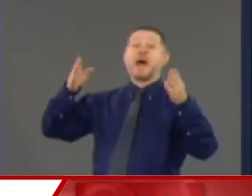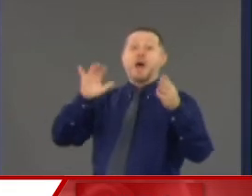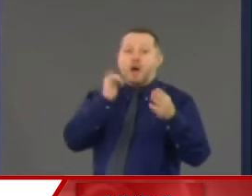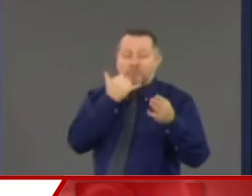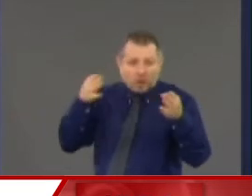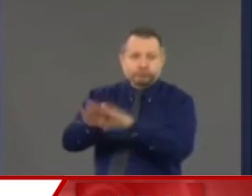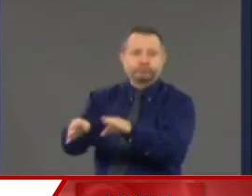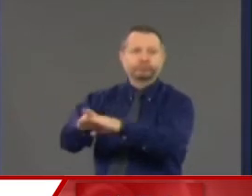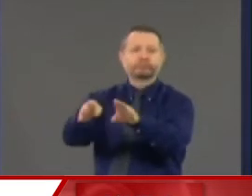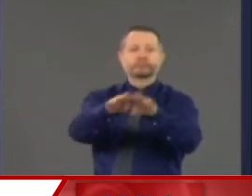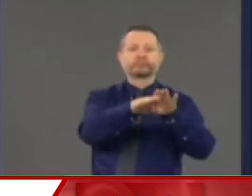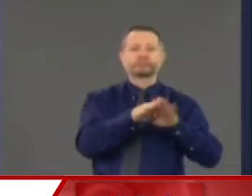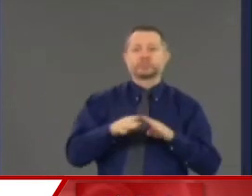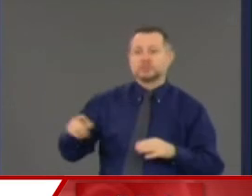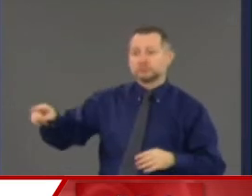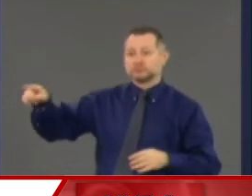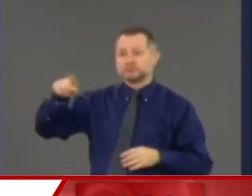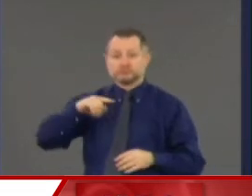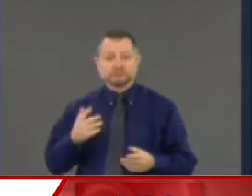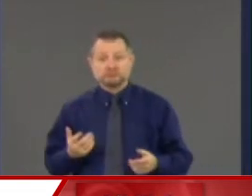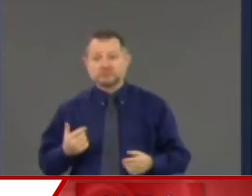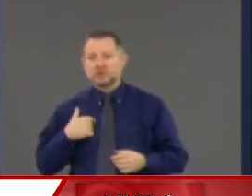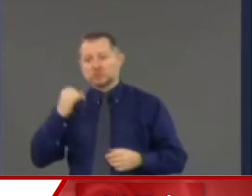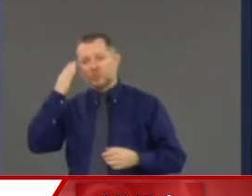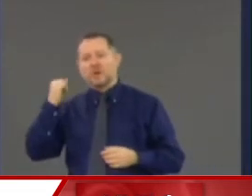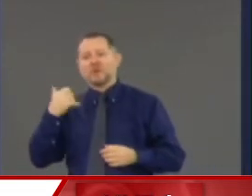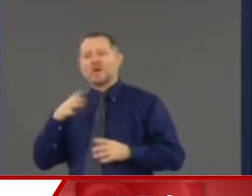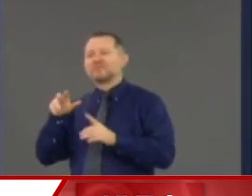global experts. You know, what they keep saying to me is,